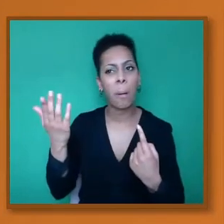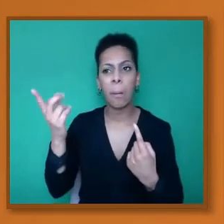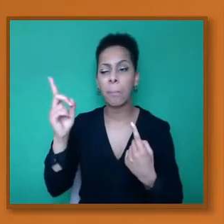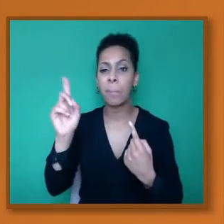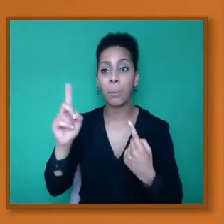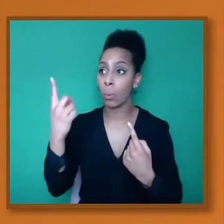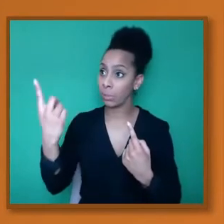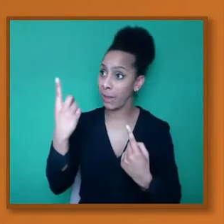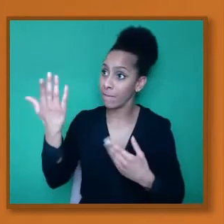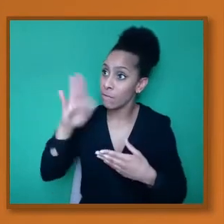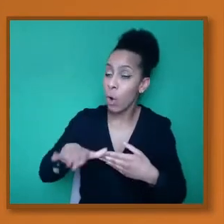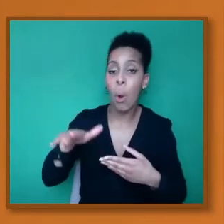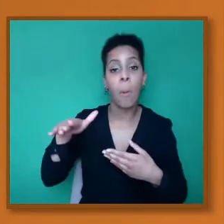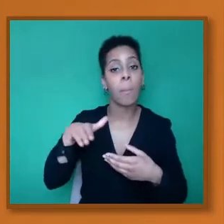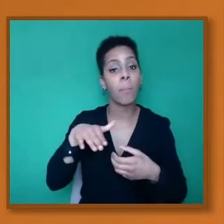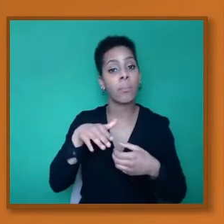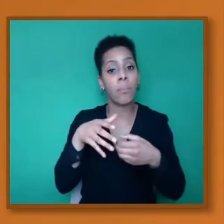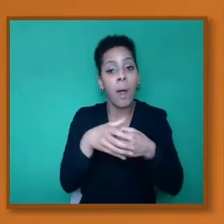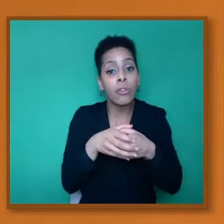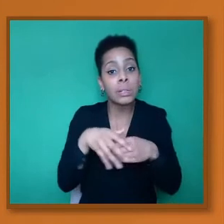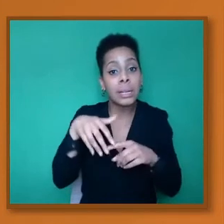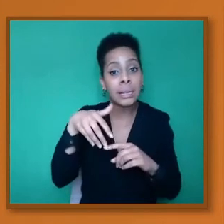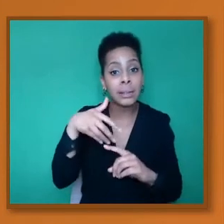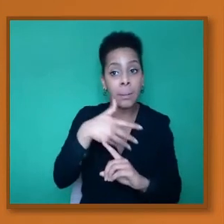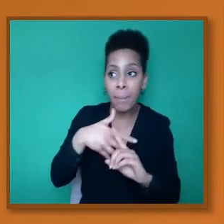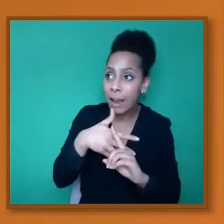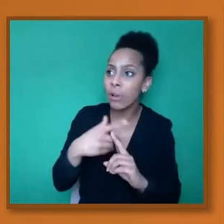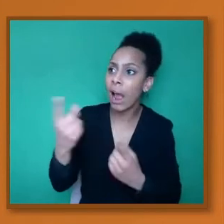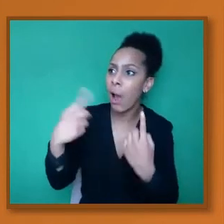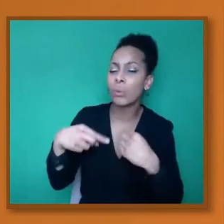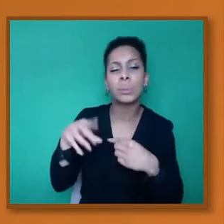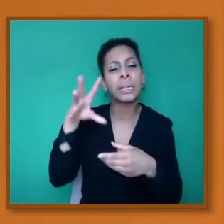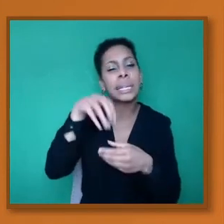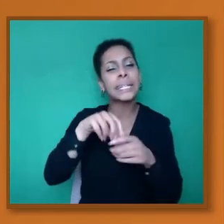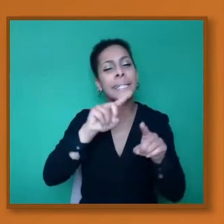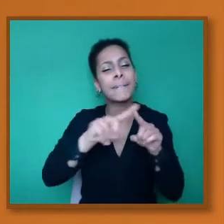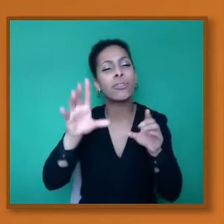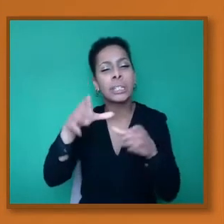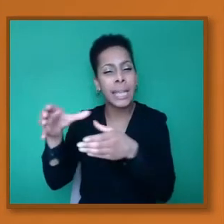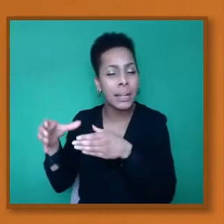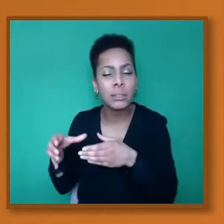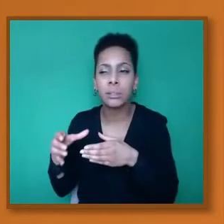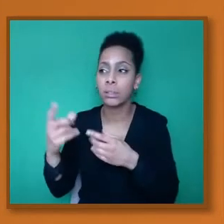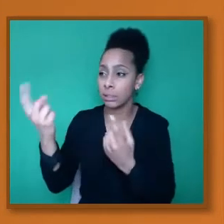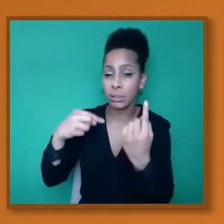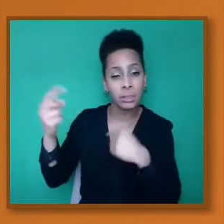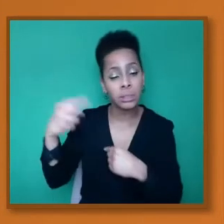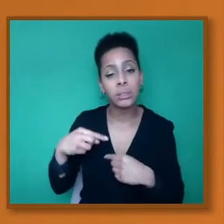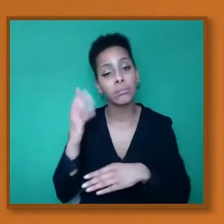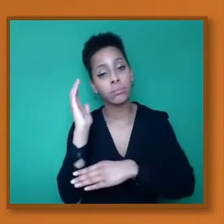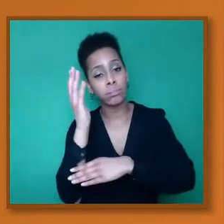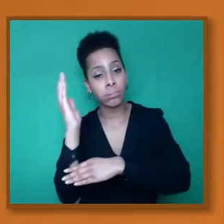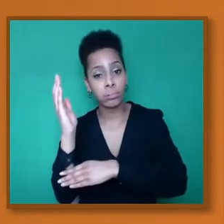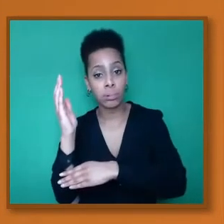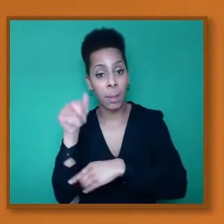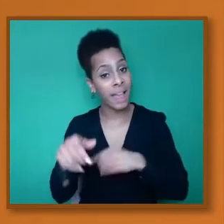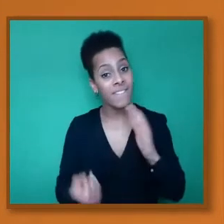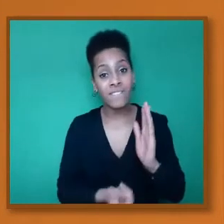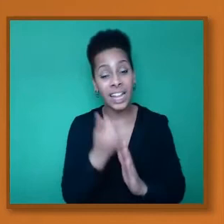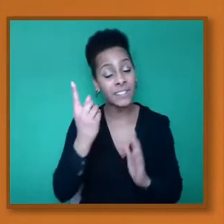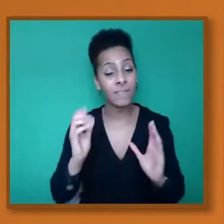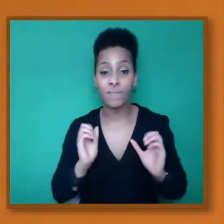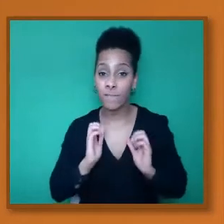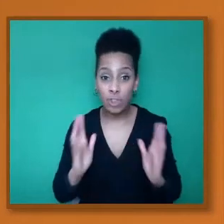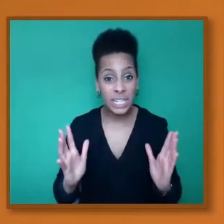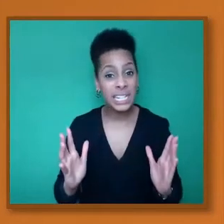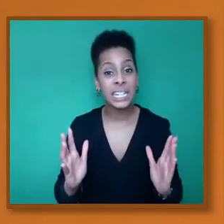worked in various sectors talking to young people about pathways of success. It's free, and it's open to anyone from the